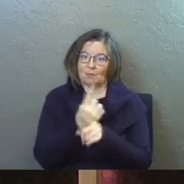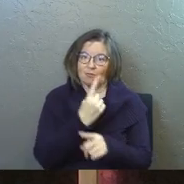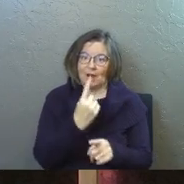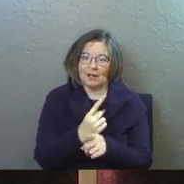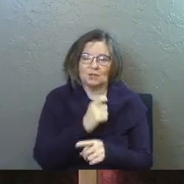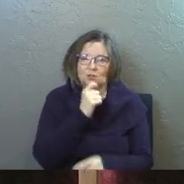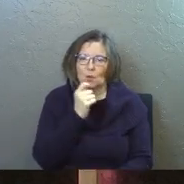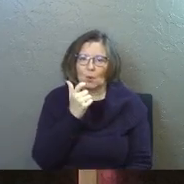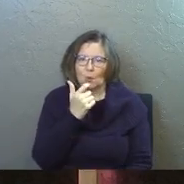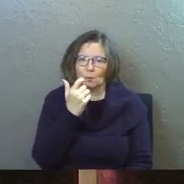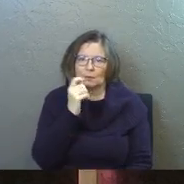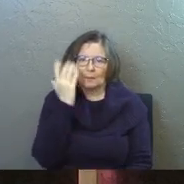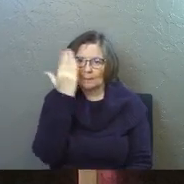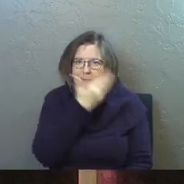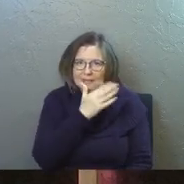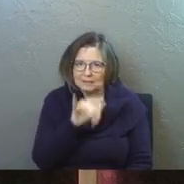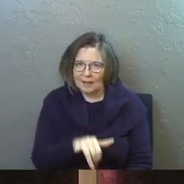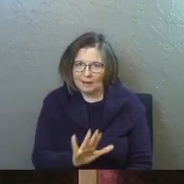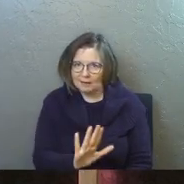Don't pass over that.